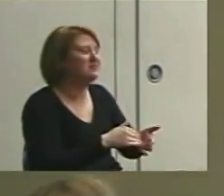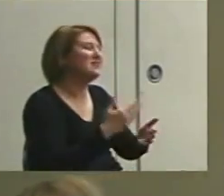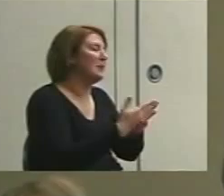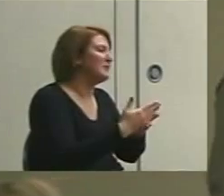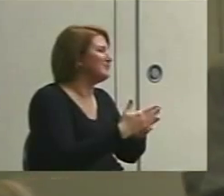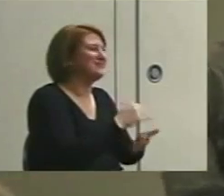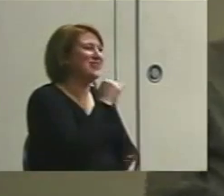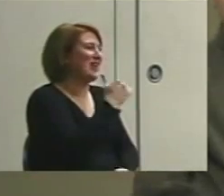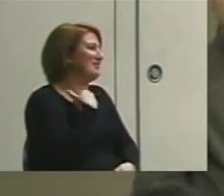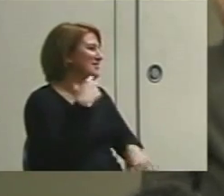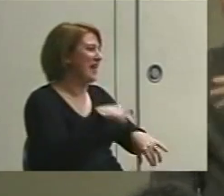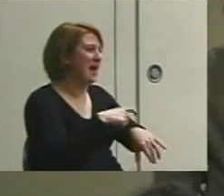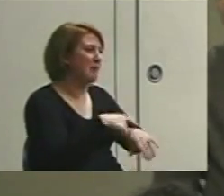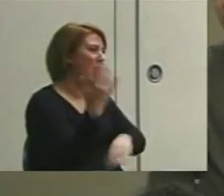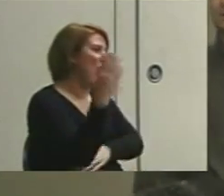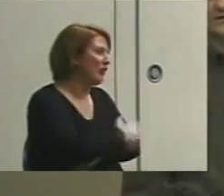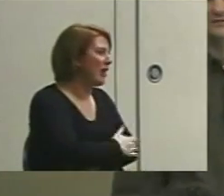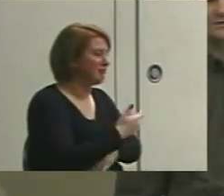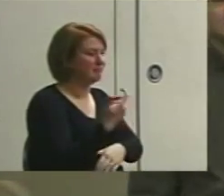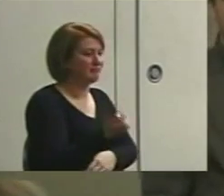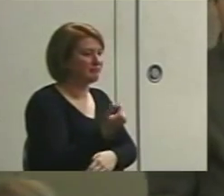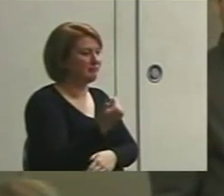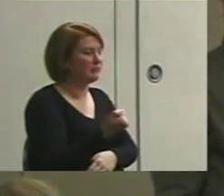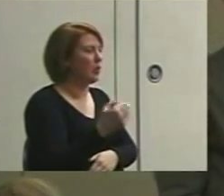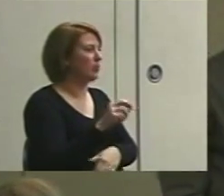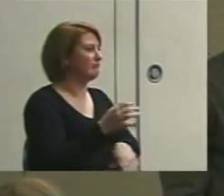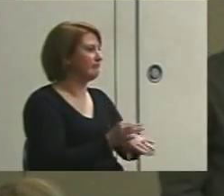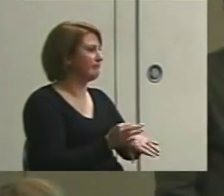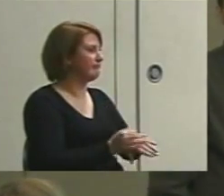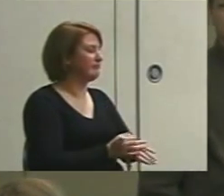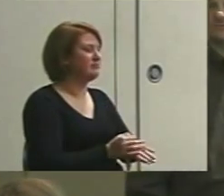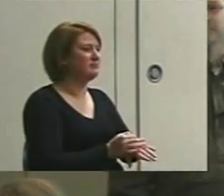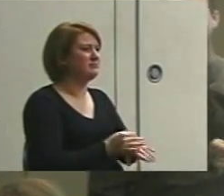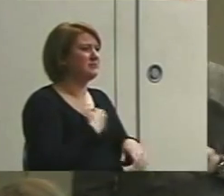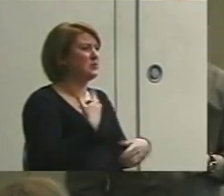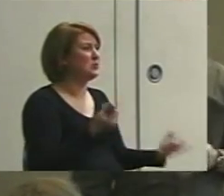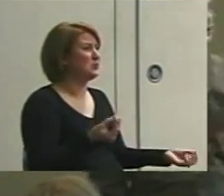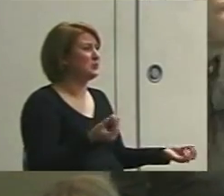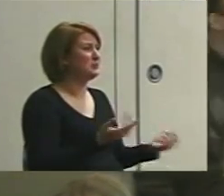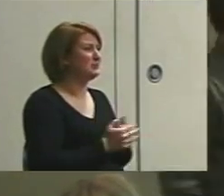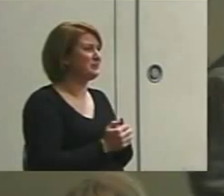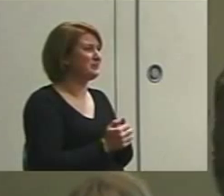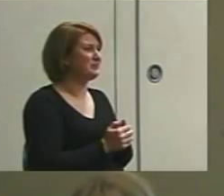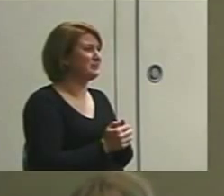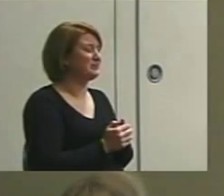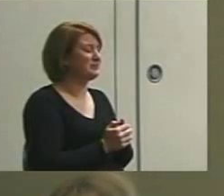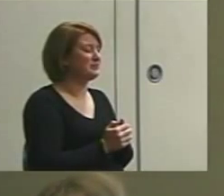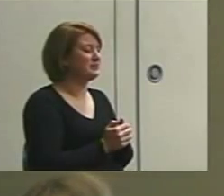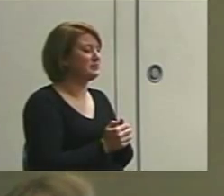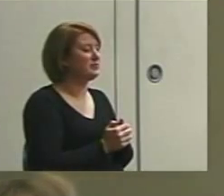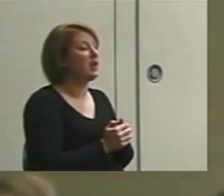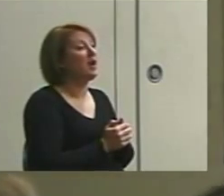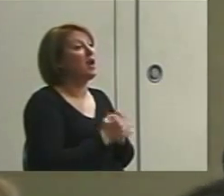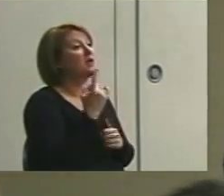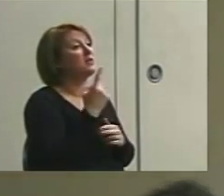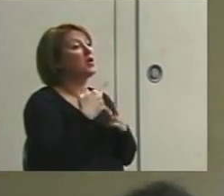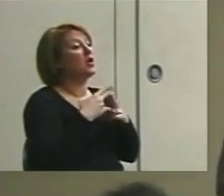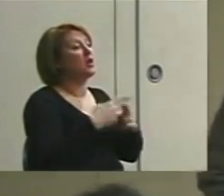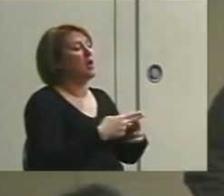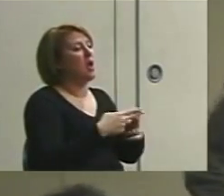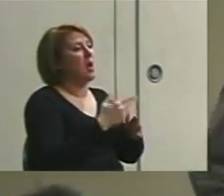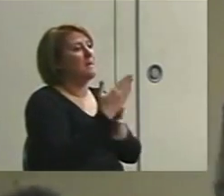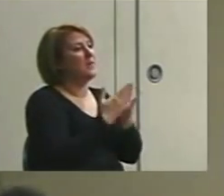I just don't have time to go all day with a watch looking at this. What can I do? Well, we could do something called partial